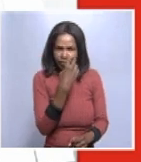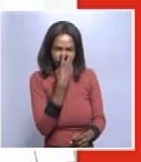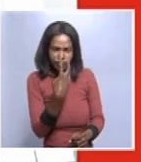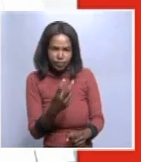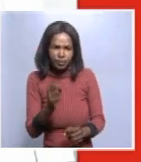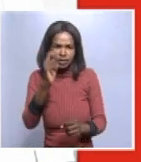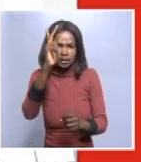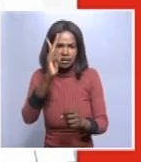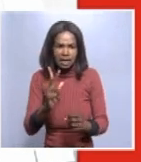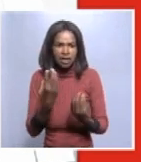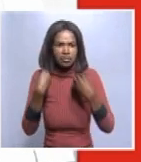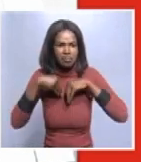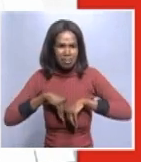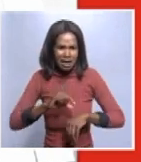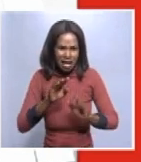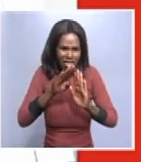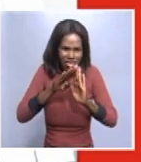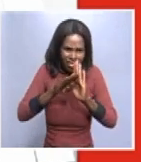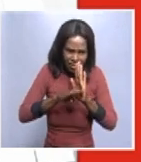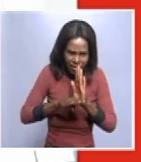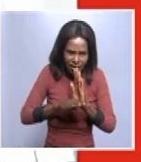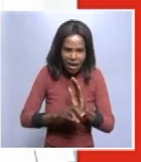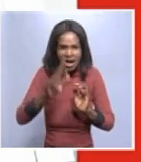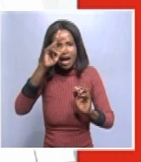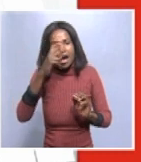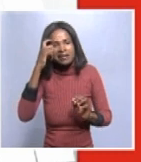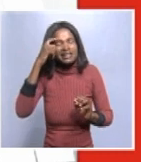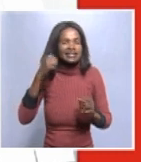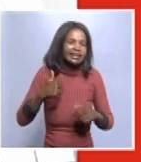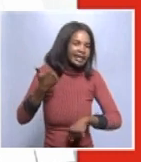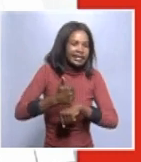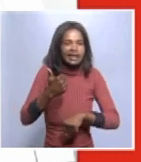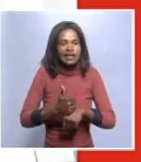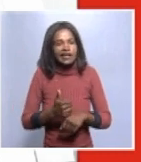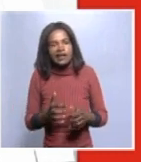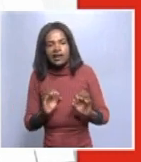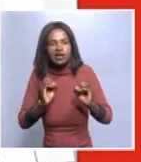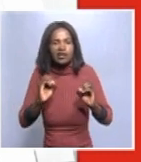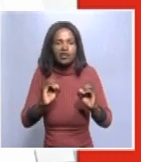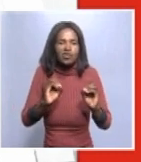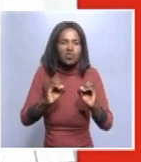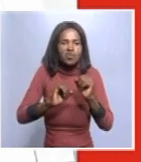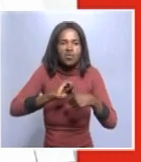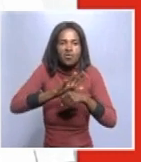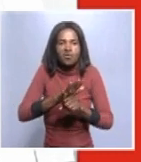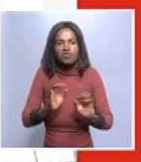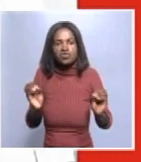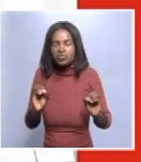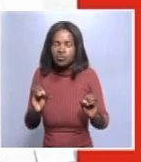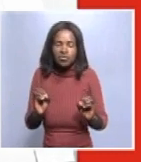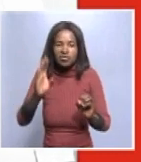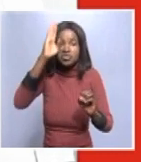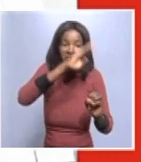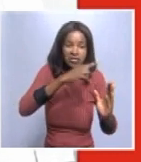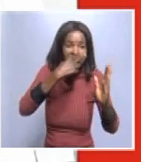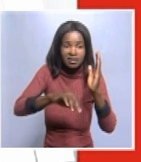-19 situation, this should not give us a sense of security and drop our guard to fight